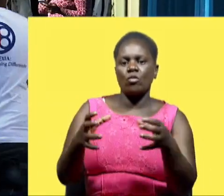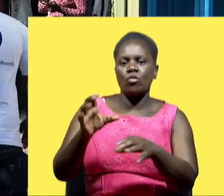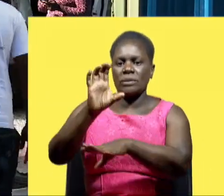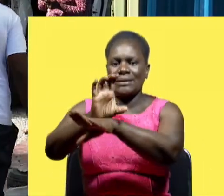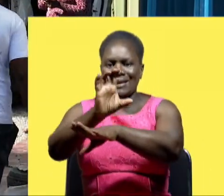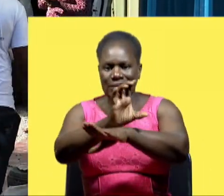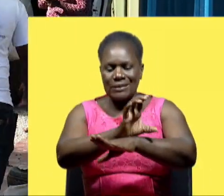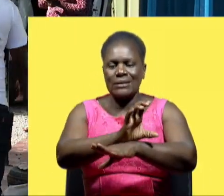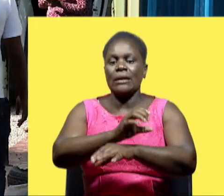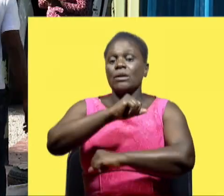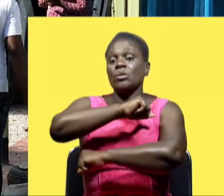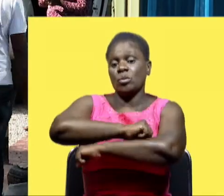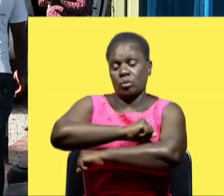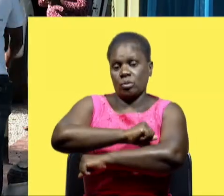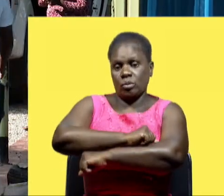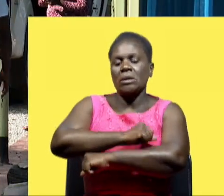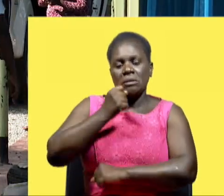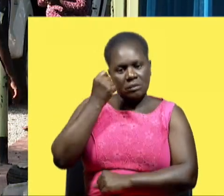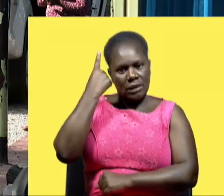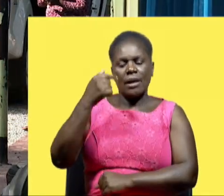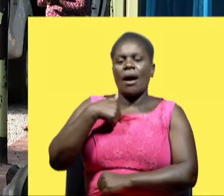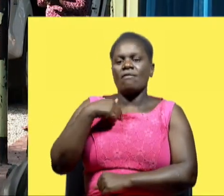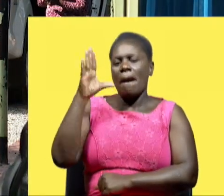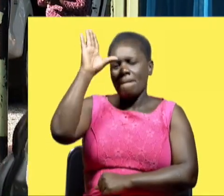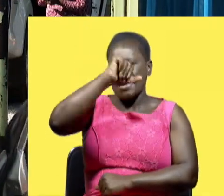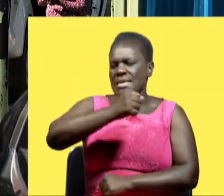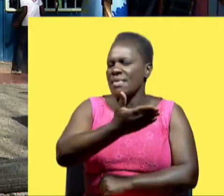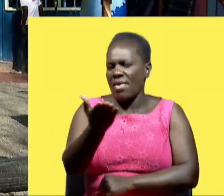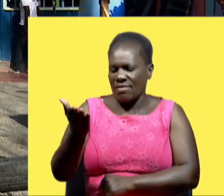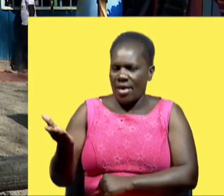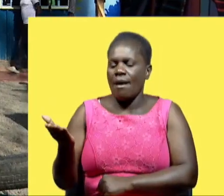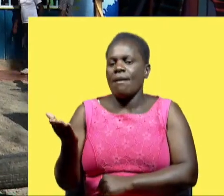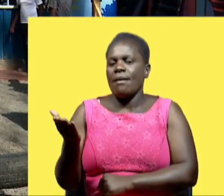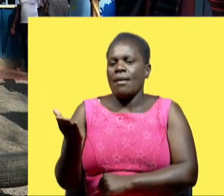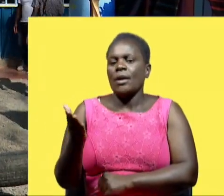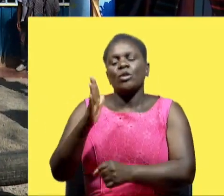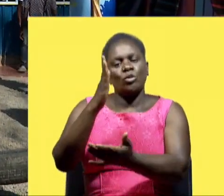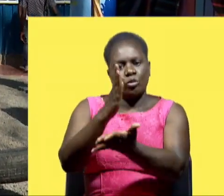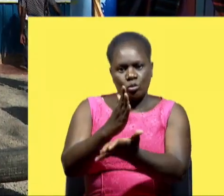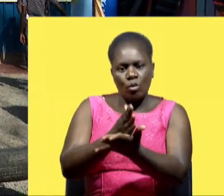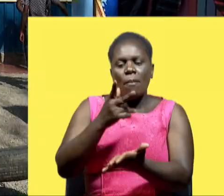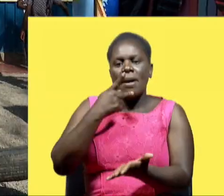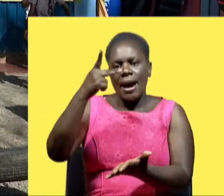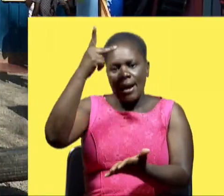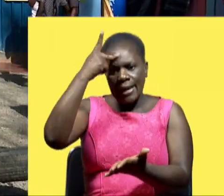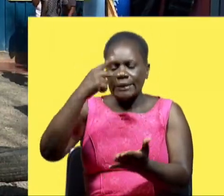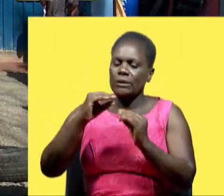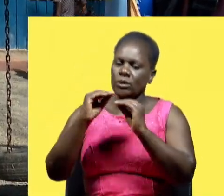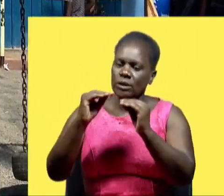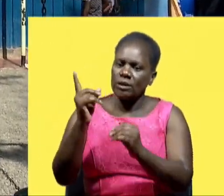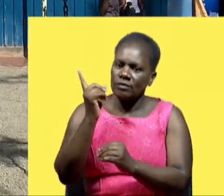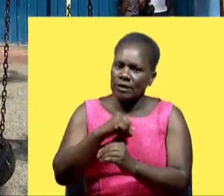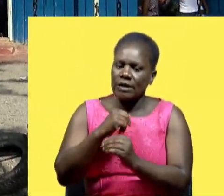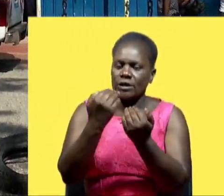groups churches and schools we realized there was a gap that as much as we told the parents about